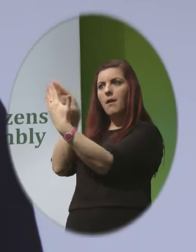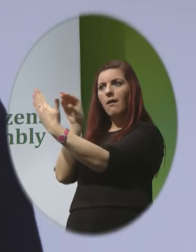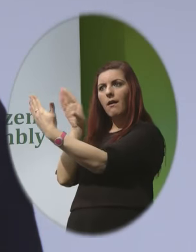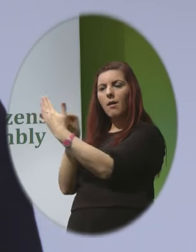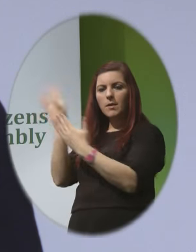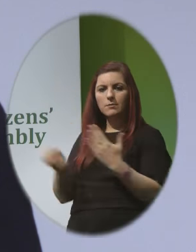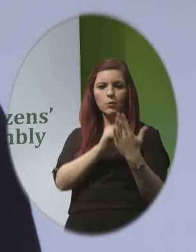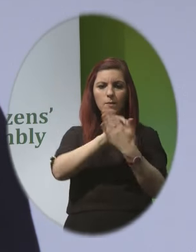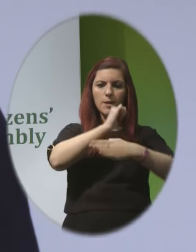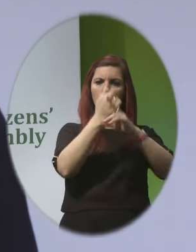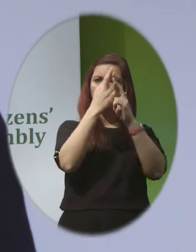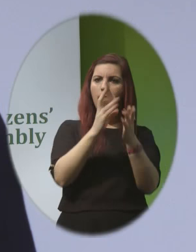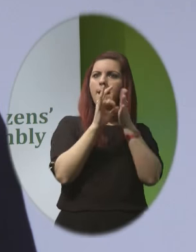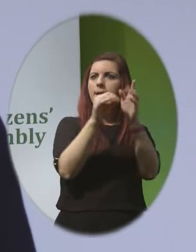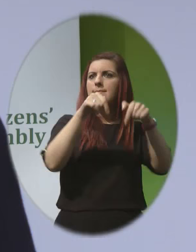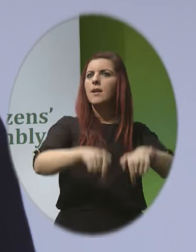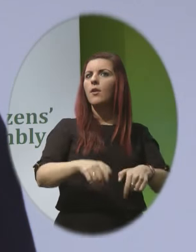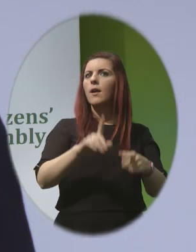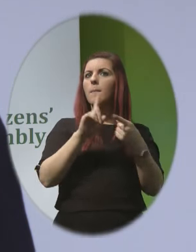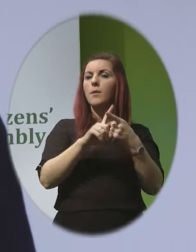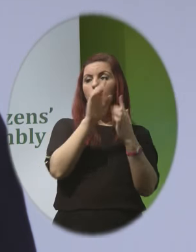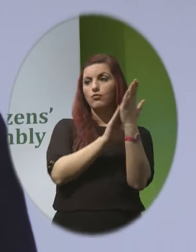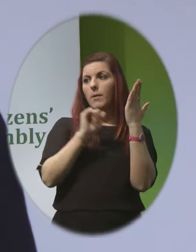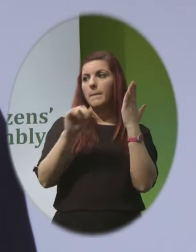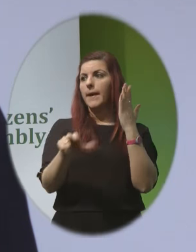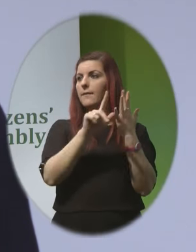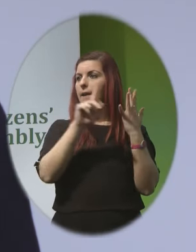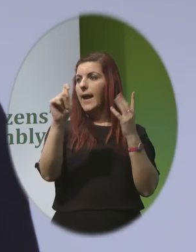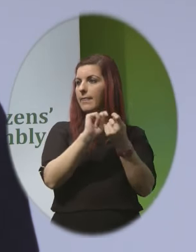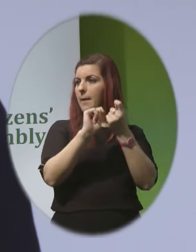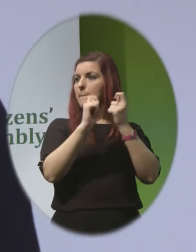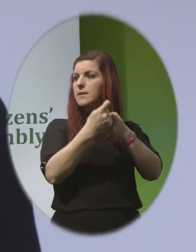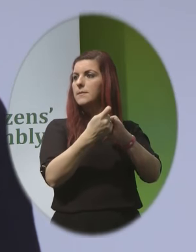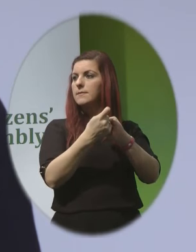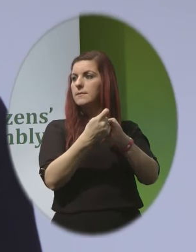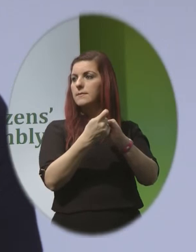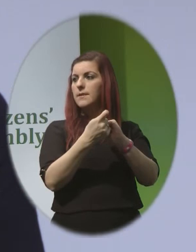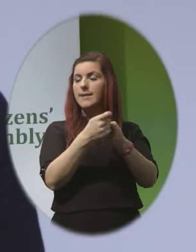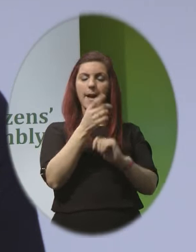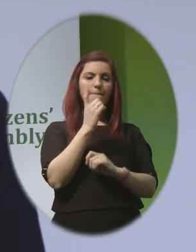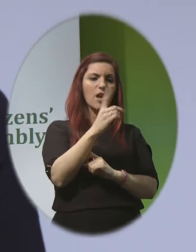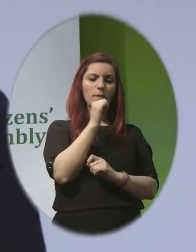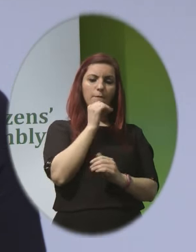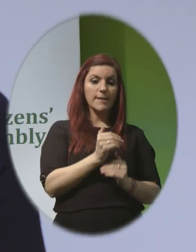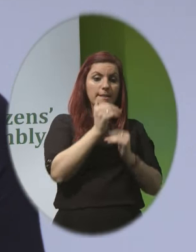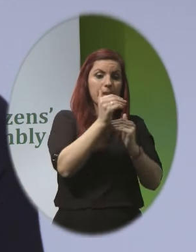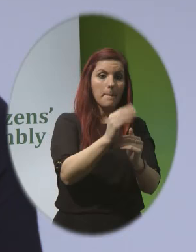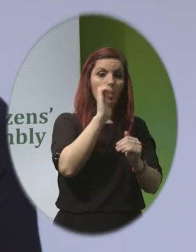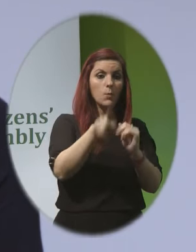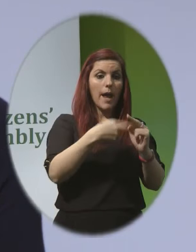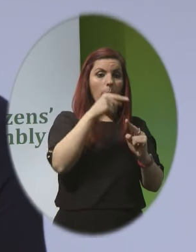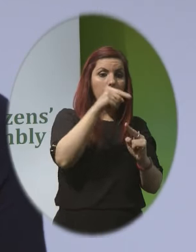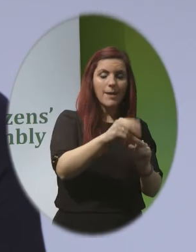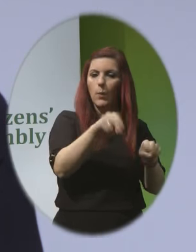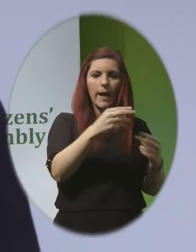look for guidance in this respect but repeal of the eighth amendment is the vital first step without which we can't do any of this